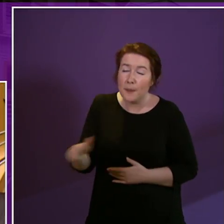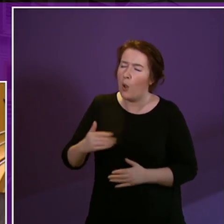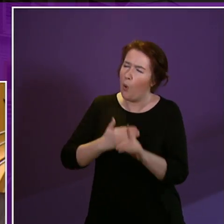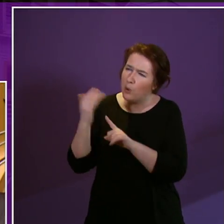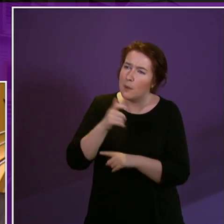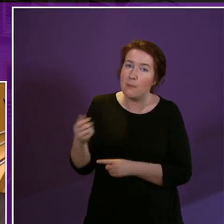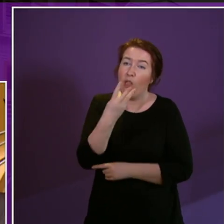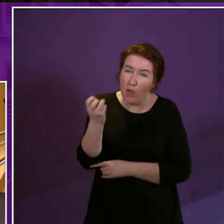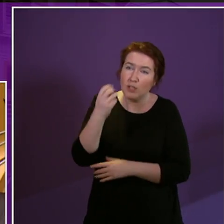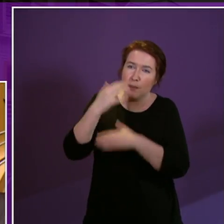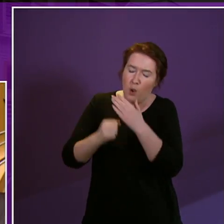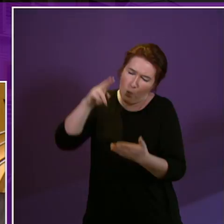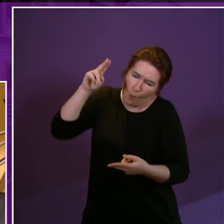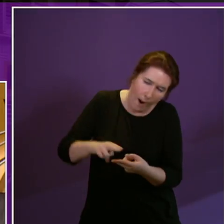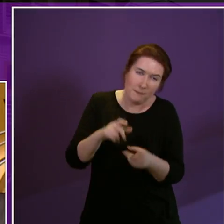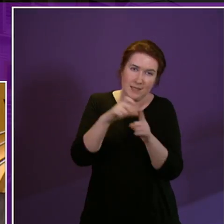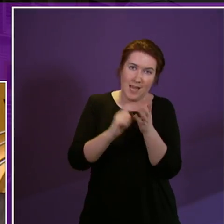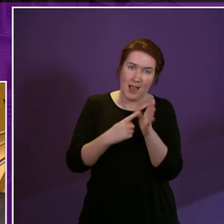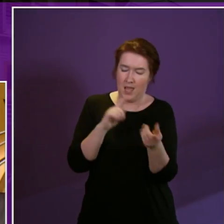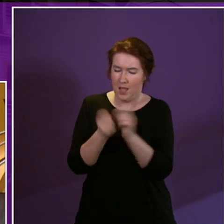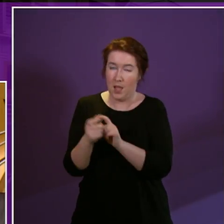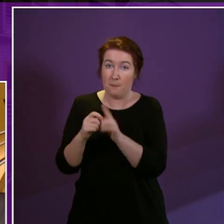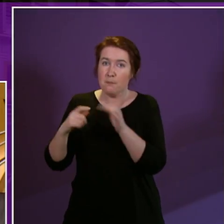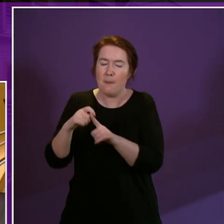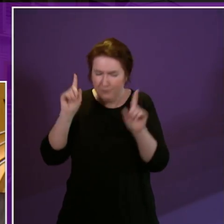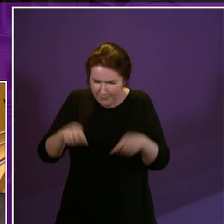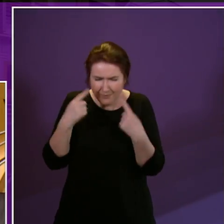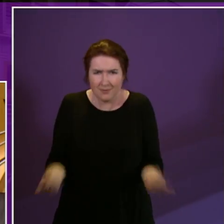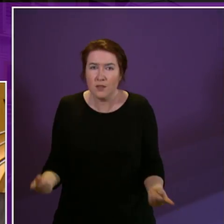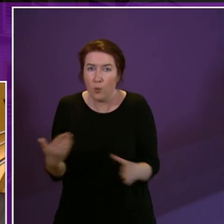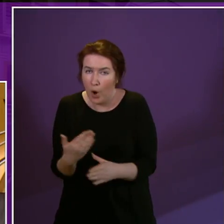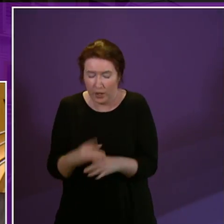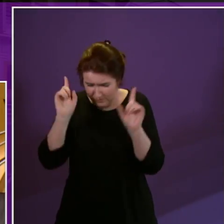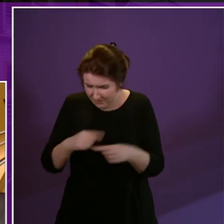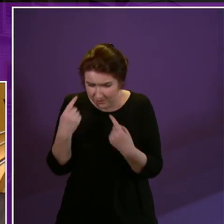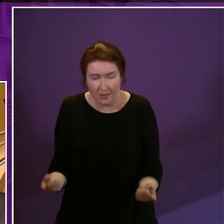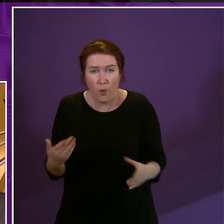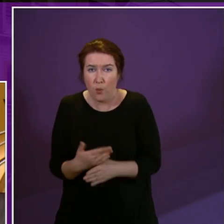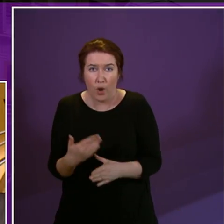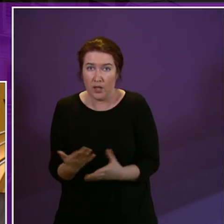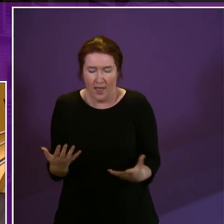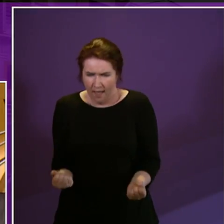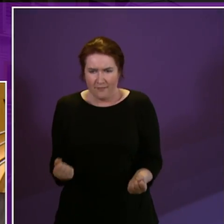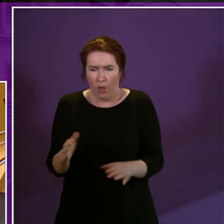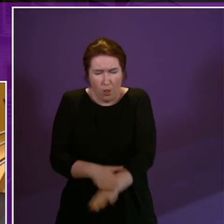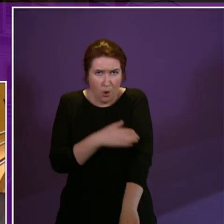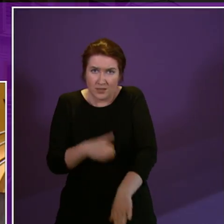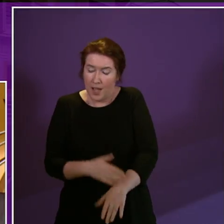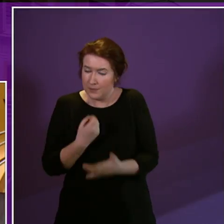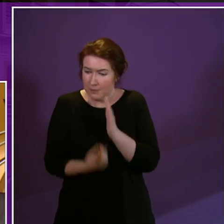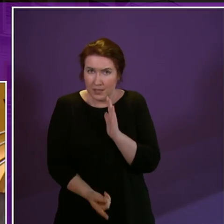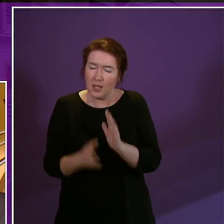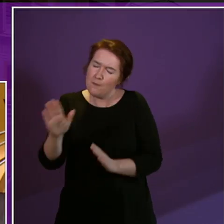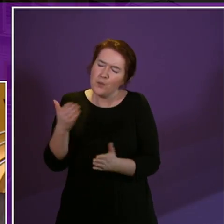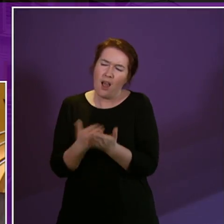£30 cut from DLA to PIP who cannot work who cannot work long term disability and if I could clarify